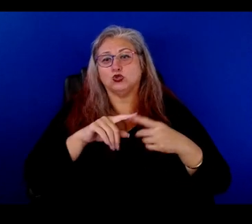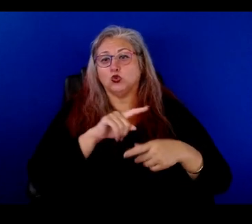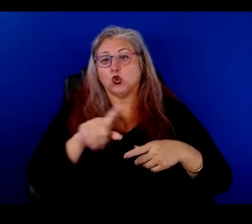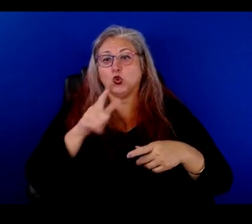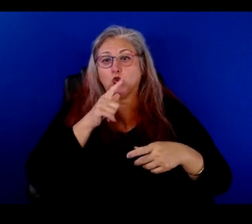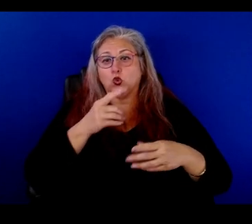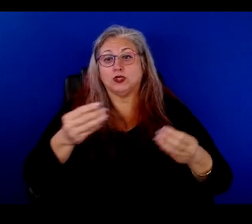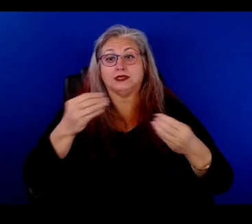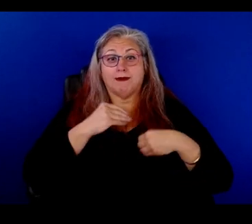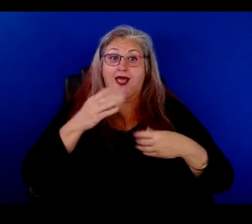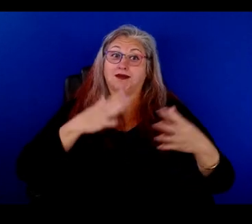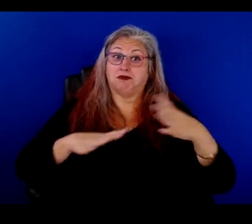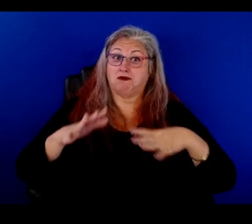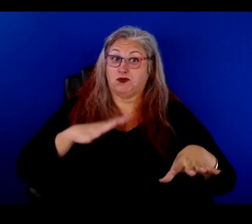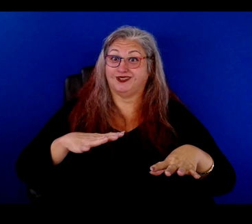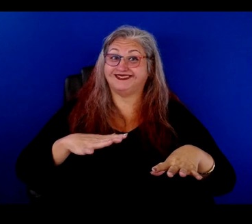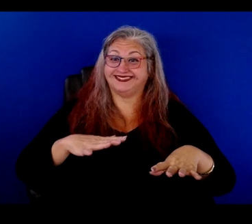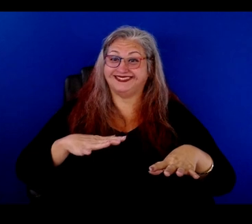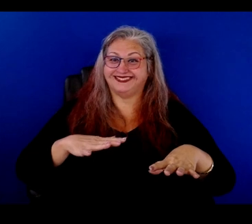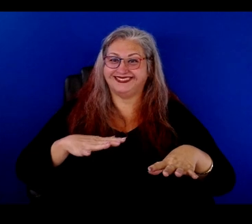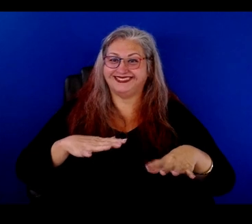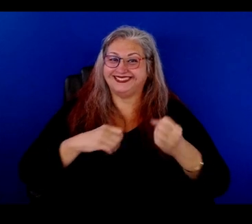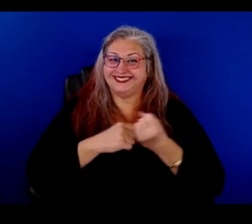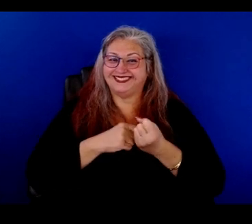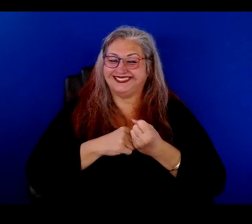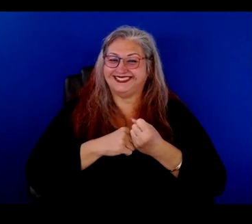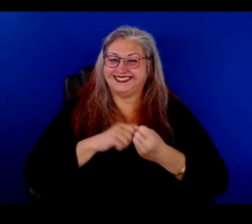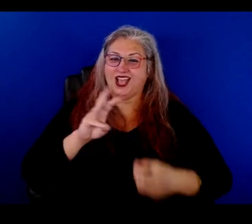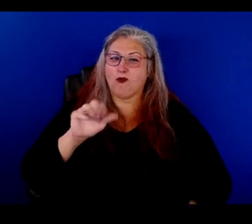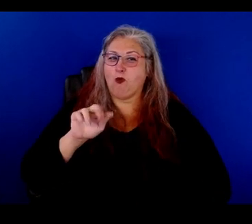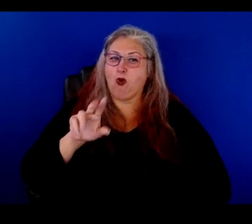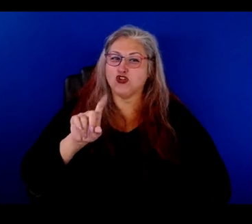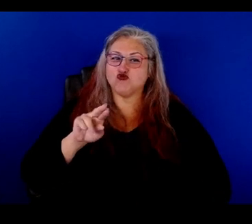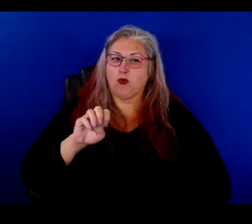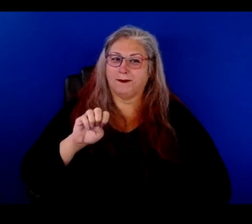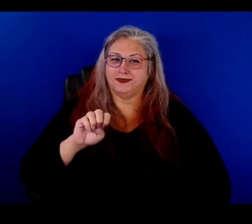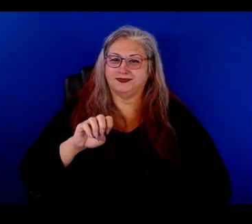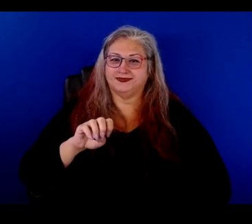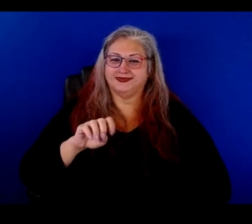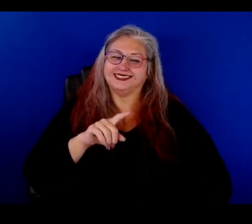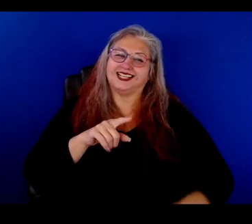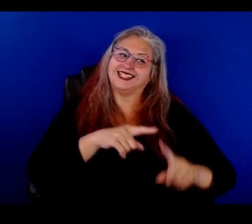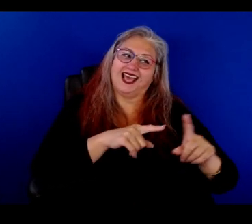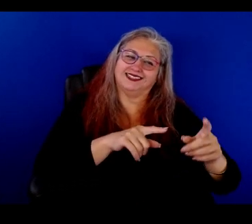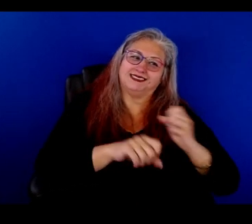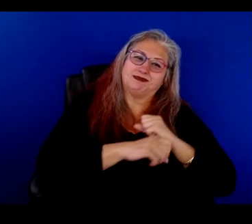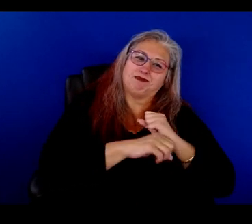supplied my wardrobe. Yes. A word from our sponsors. A word from our sponsors.